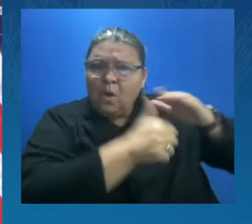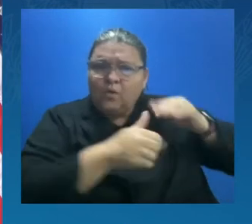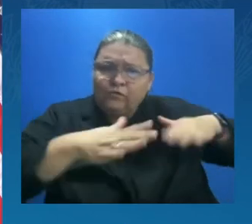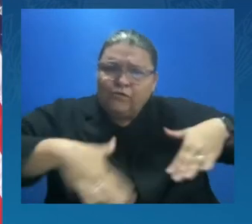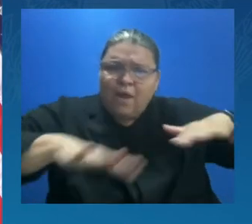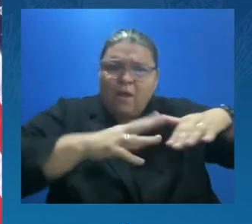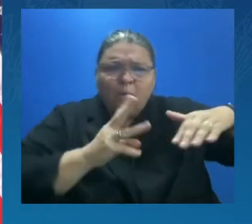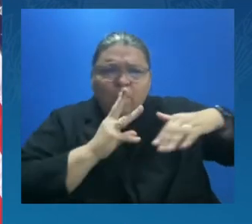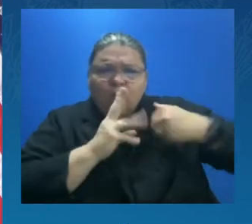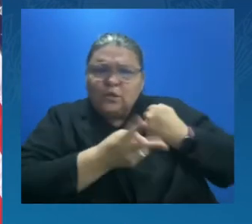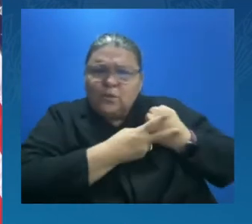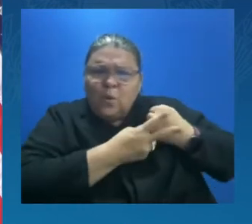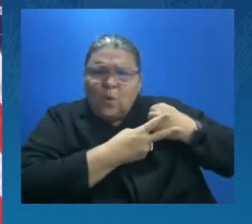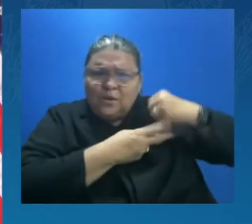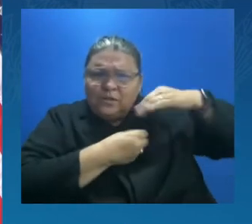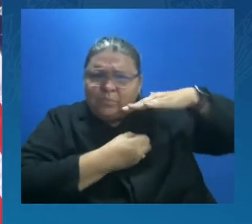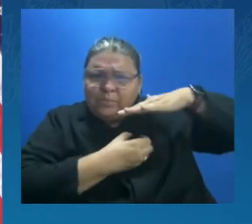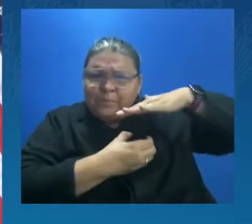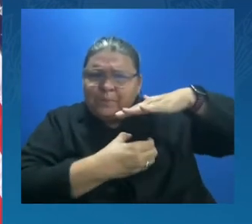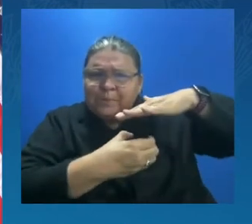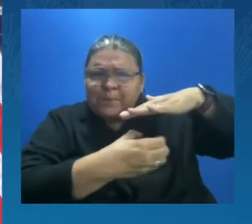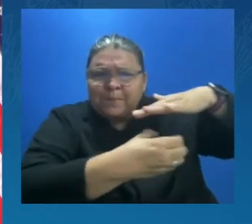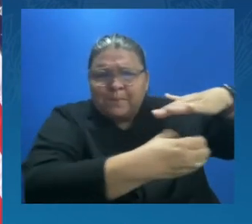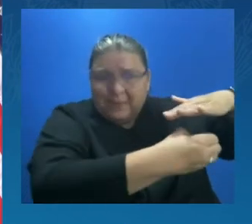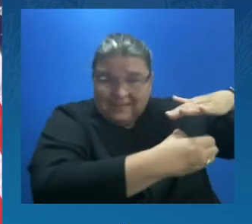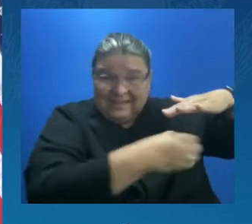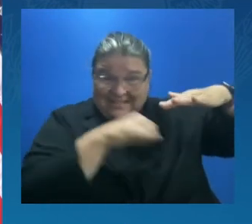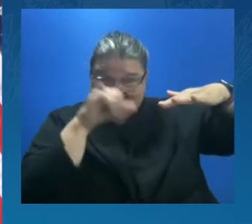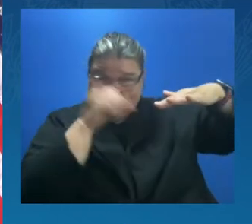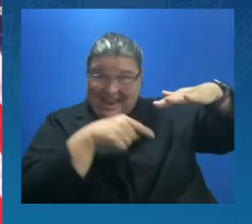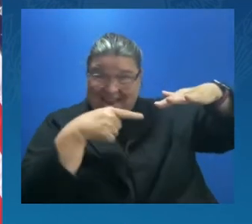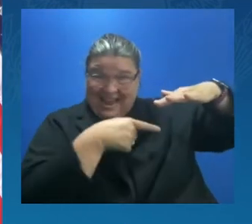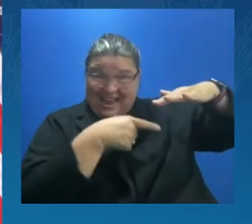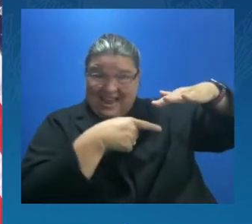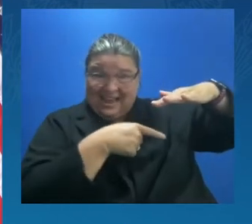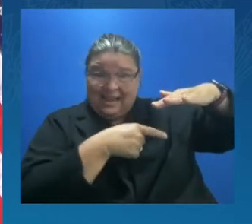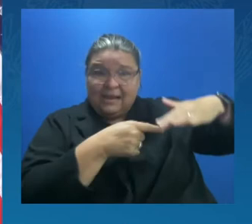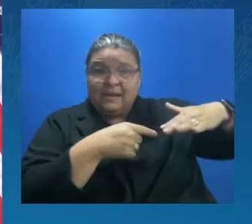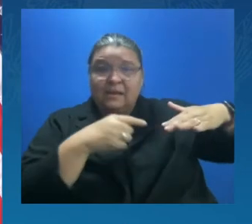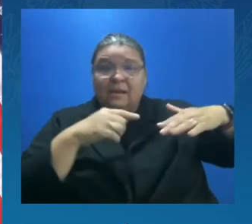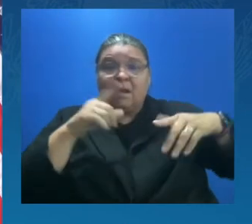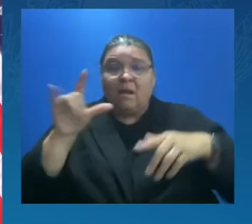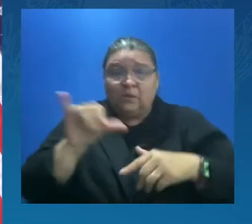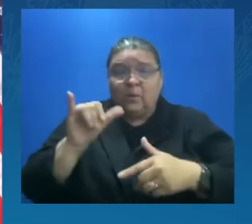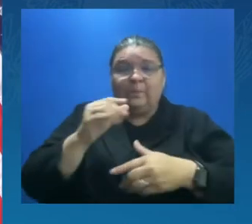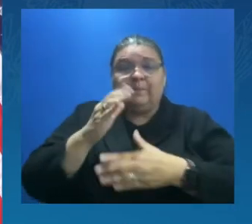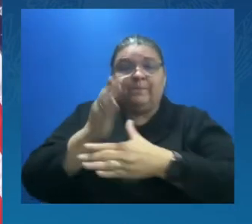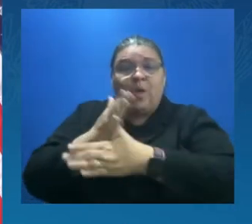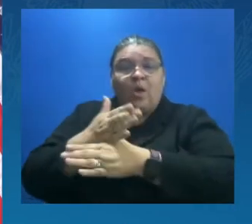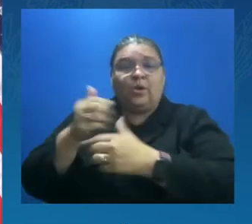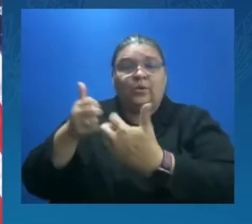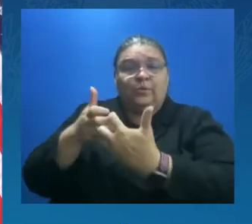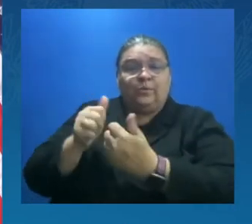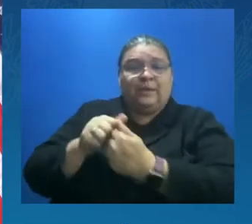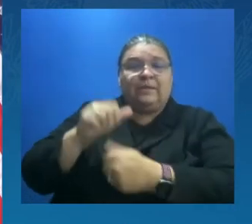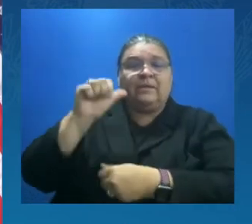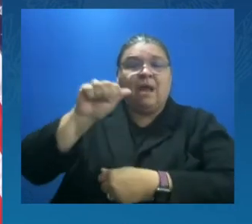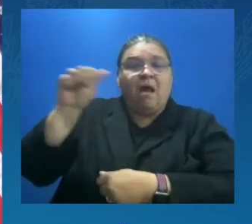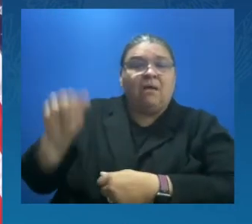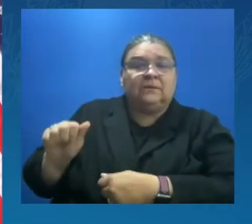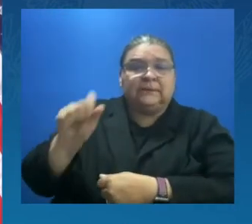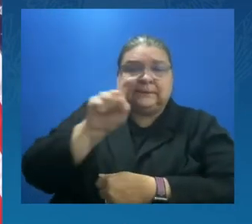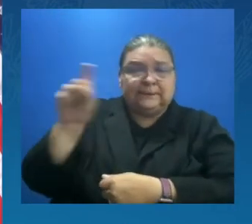droughts. We are partnering with Austin, Texas to upgrade Austin's power grid so that